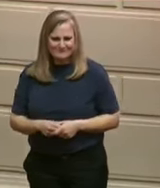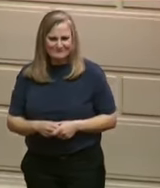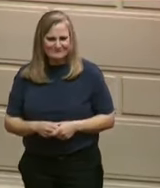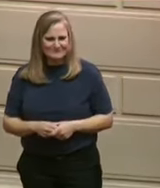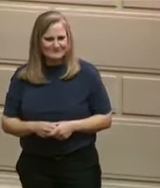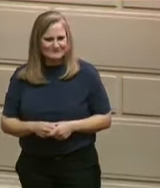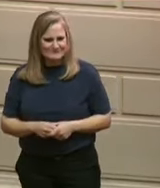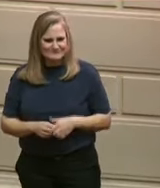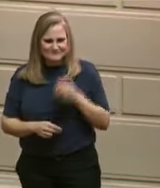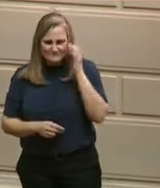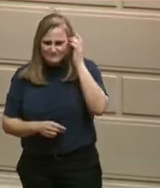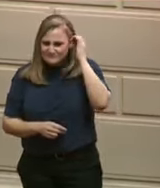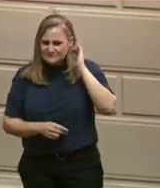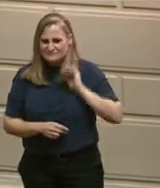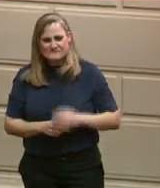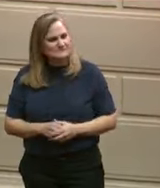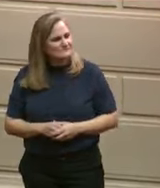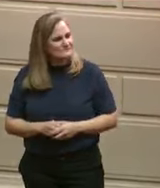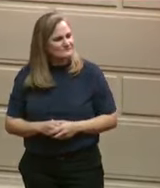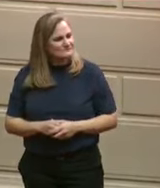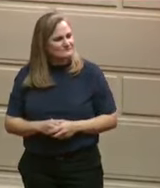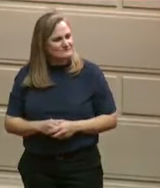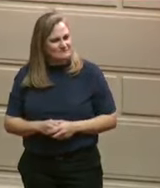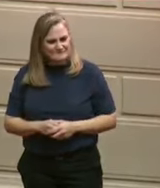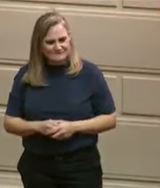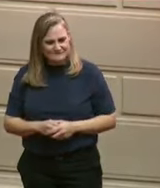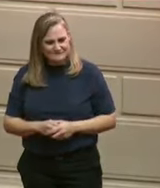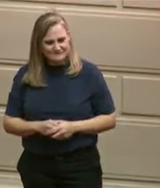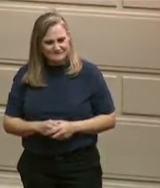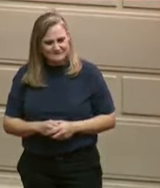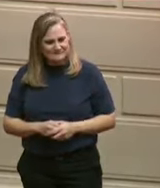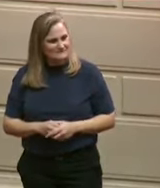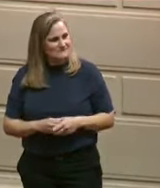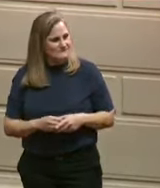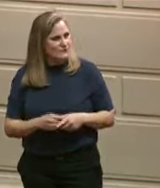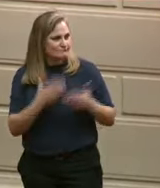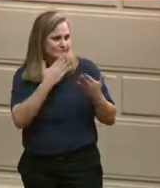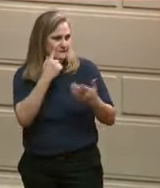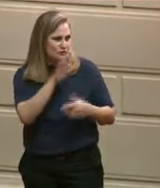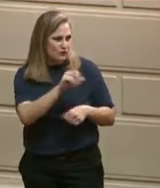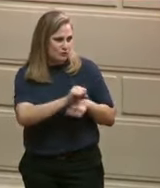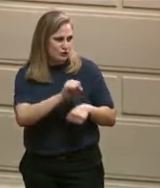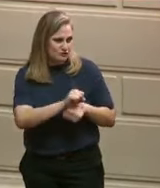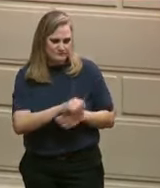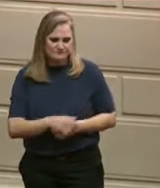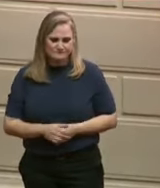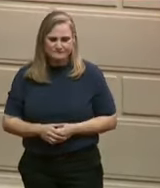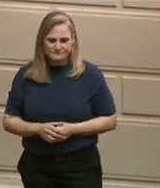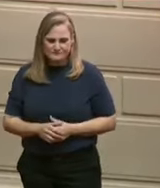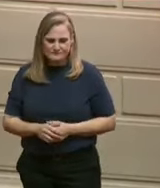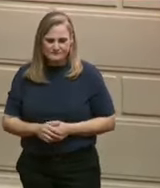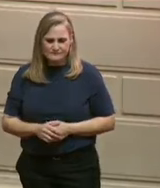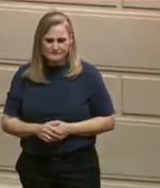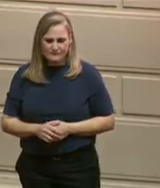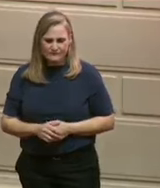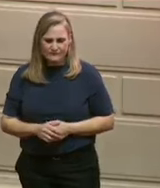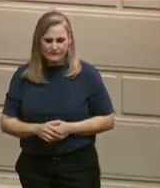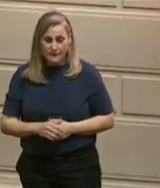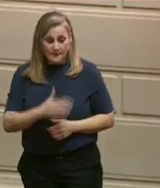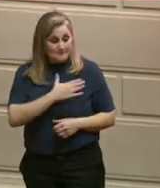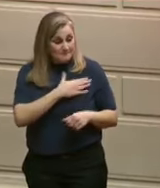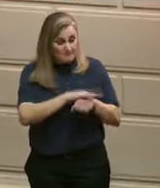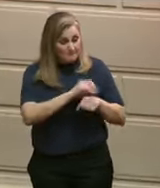earmarked by your leadership. Thank you. Our team put these dollars to work to create